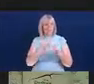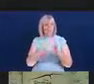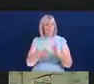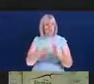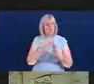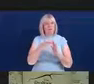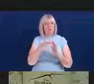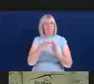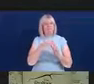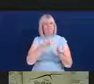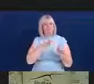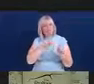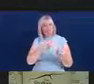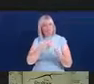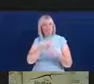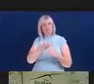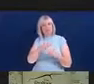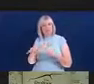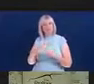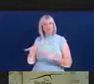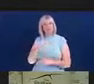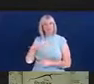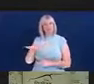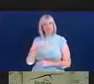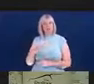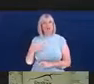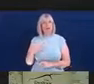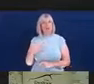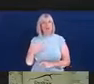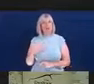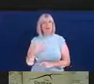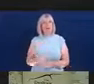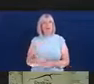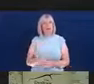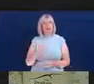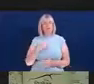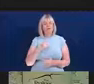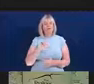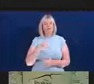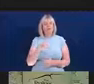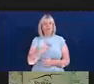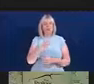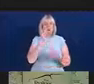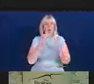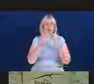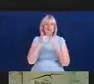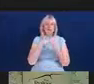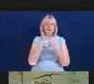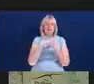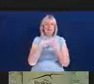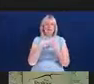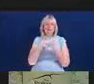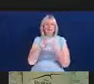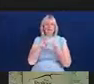because things like specific learning difficulties, dyslexia, dyspraxia, dyscalculia, tend to run in families. There's a familial link.